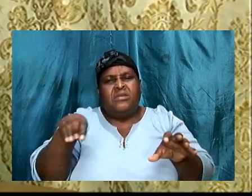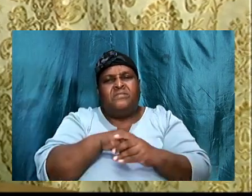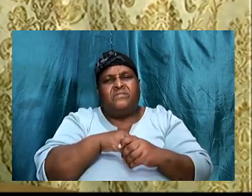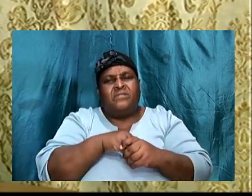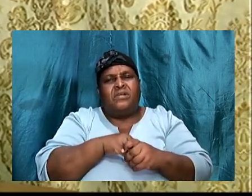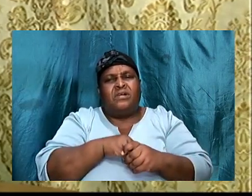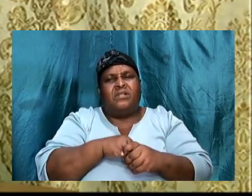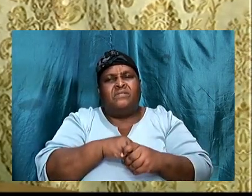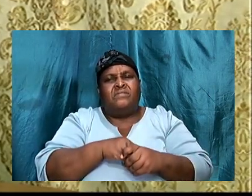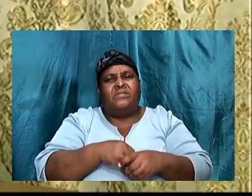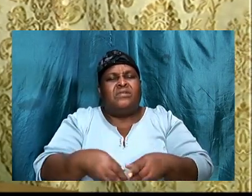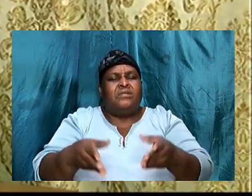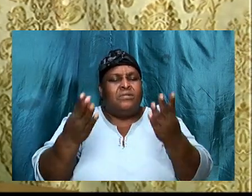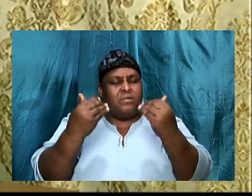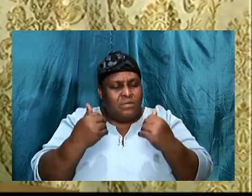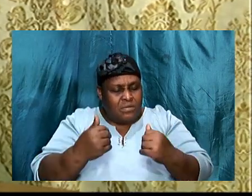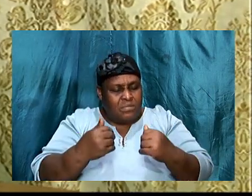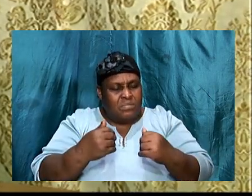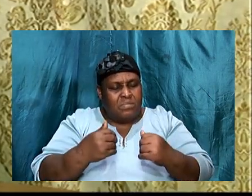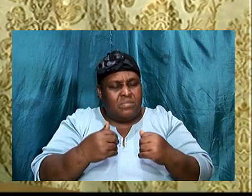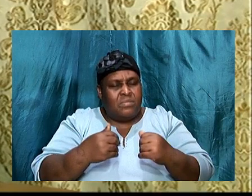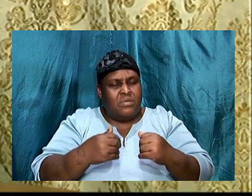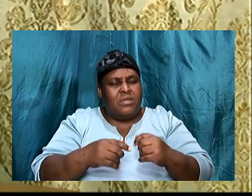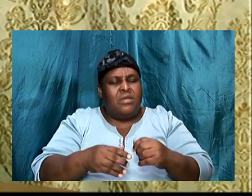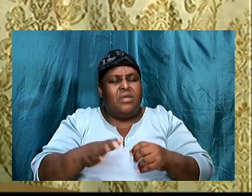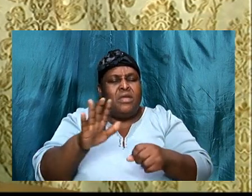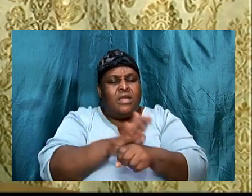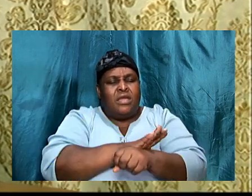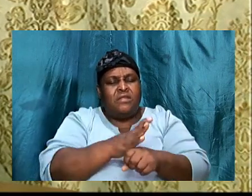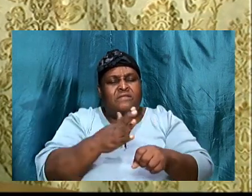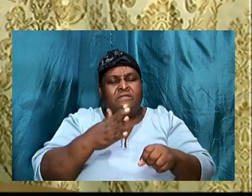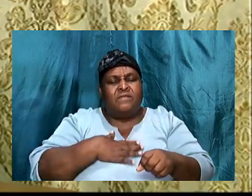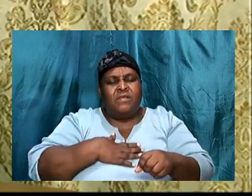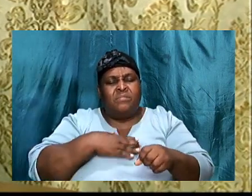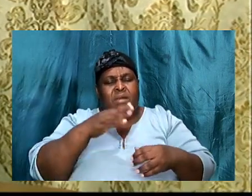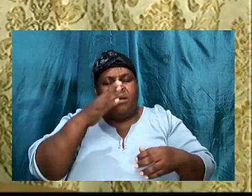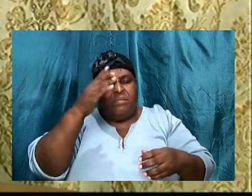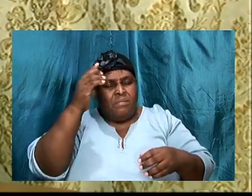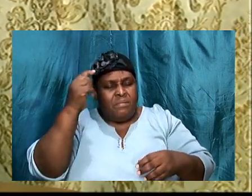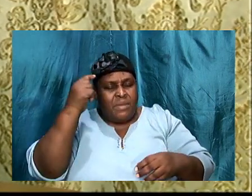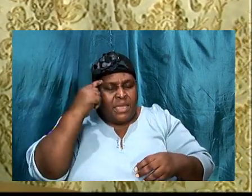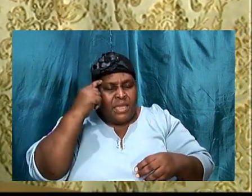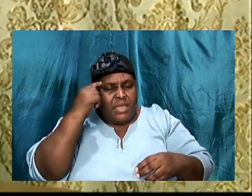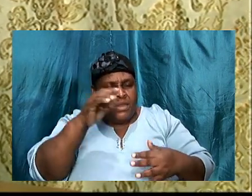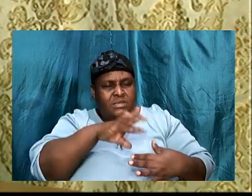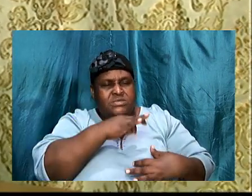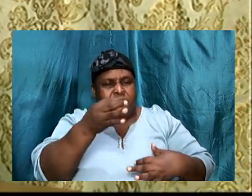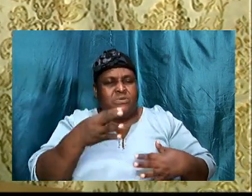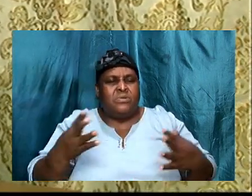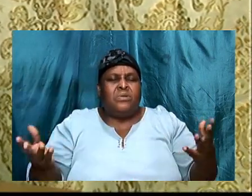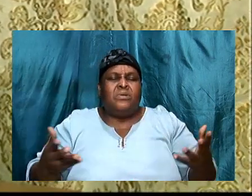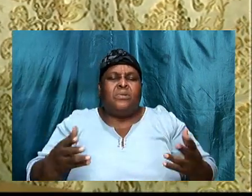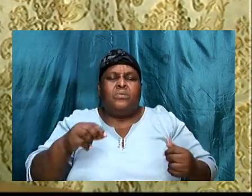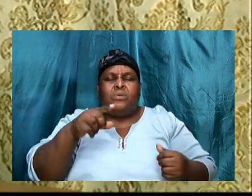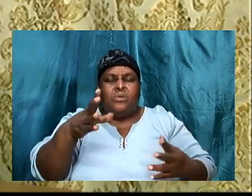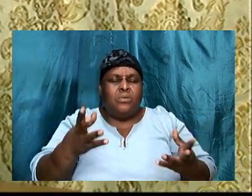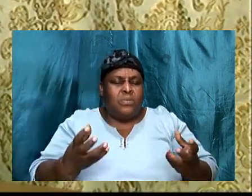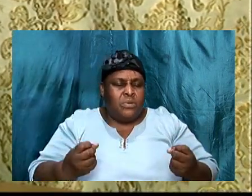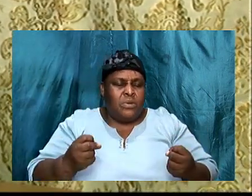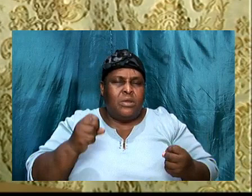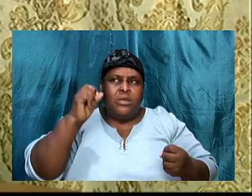We ask, great Jesus, that you will fill my mind, fill my spirit with what you want your people to hear.